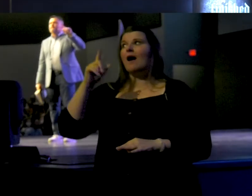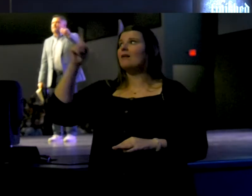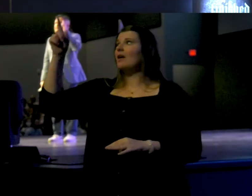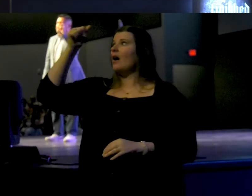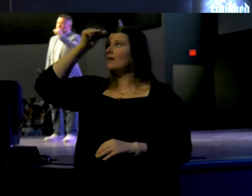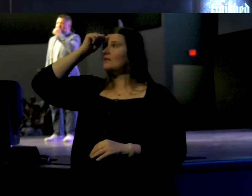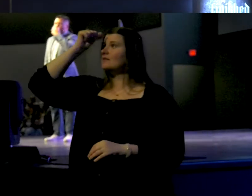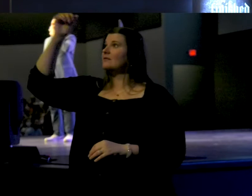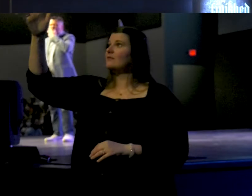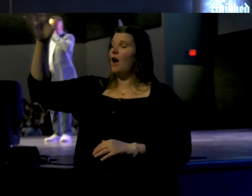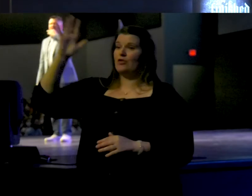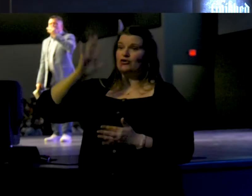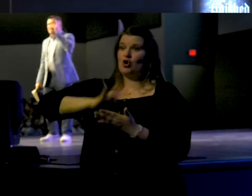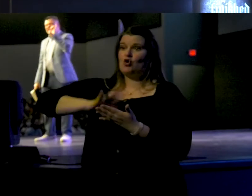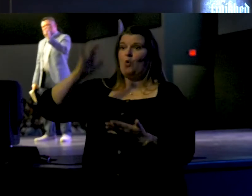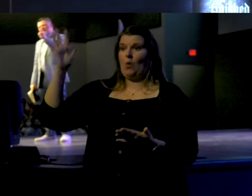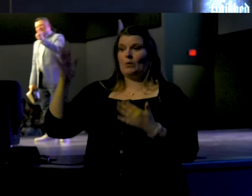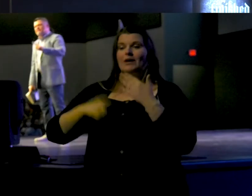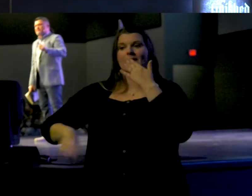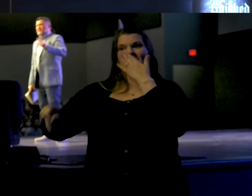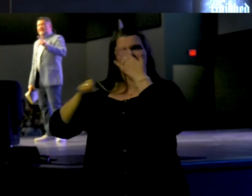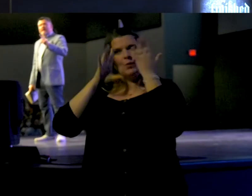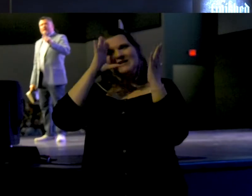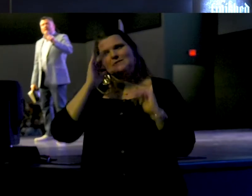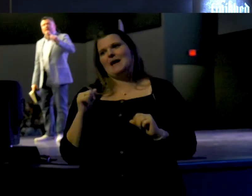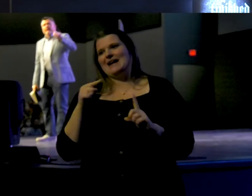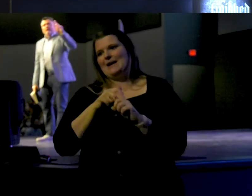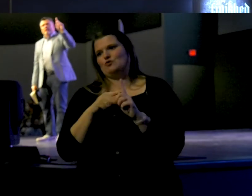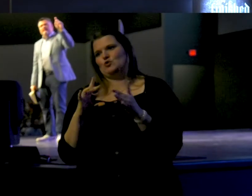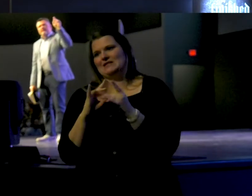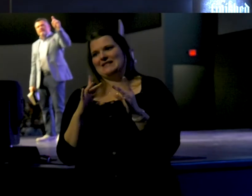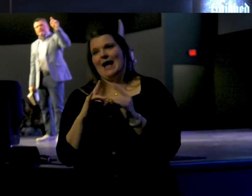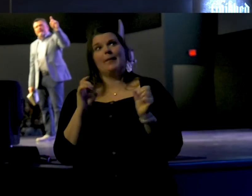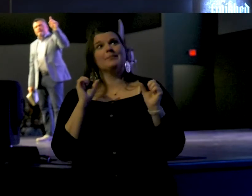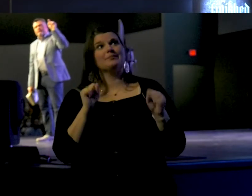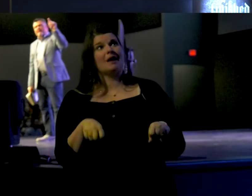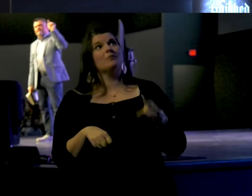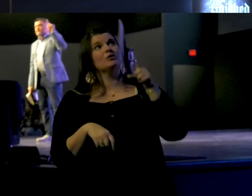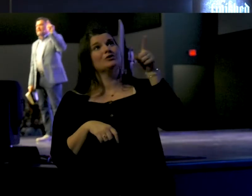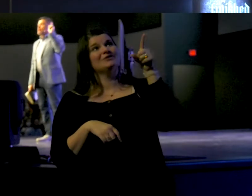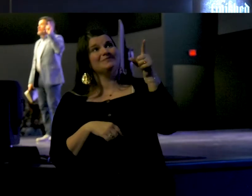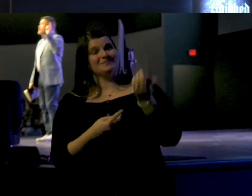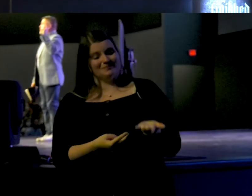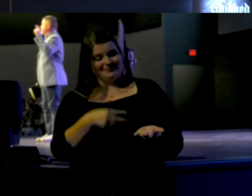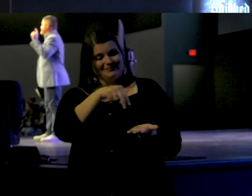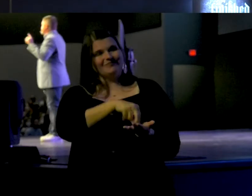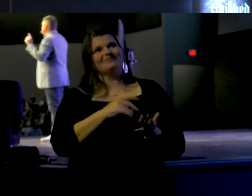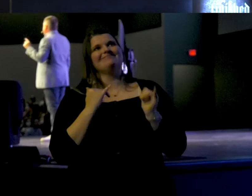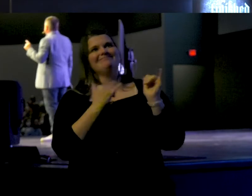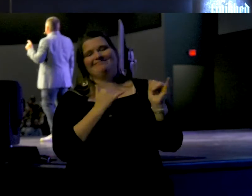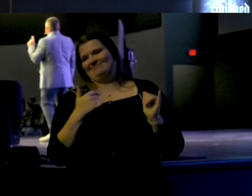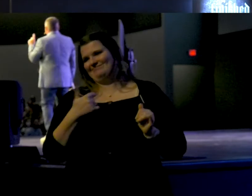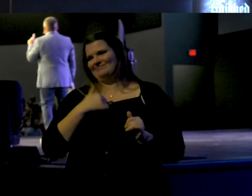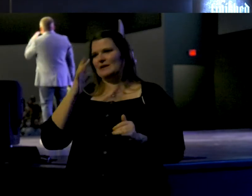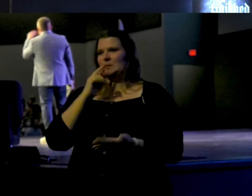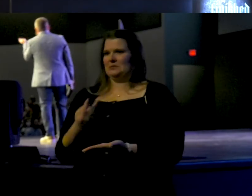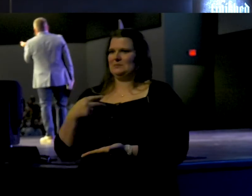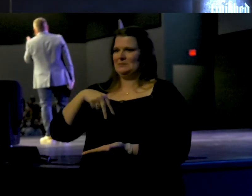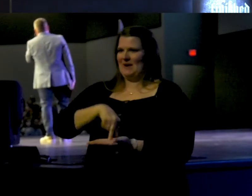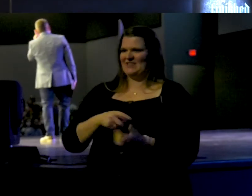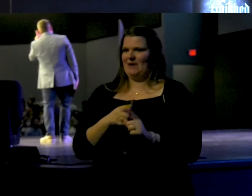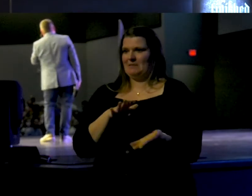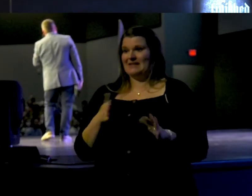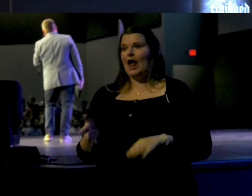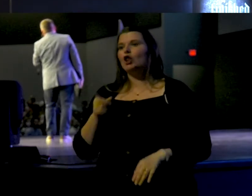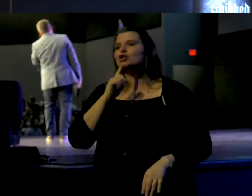of the Father, now notice this, you would expect him to say, in order that just as Christ was raised from the dead, we too will be raised from the dead. Of